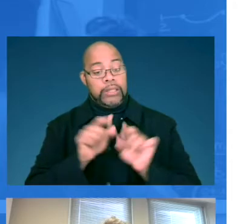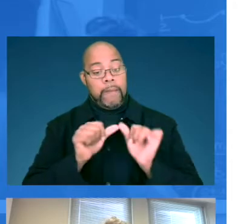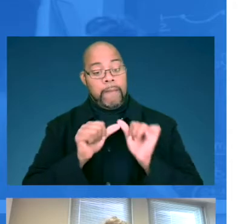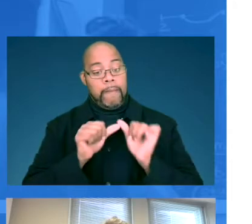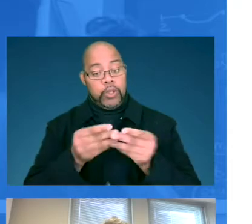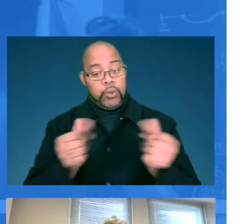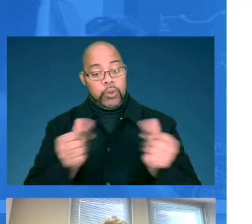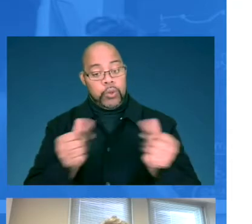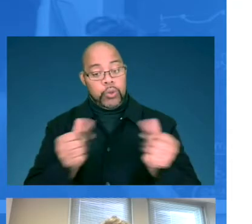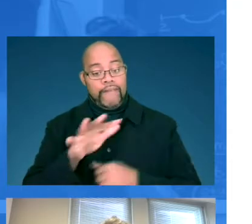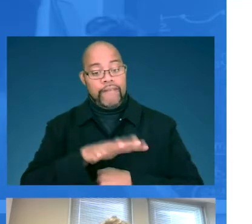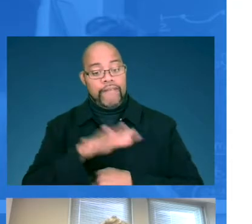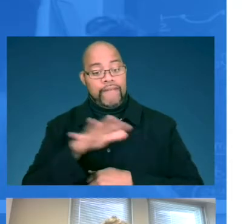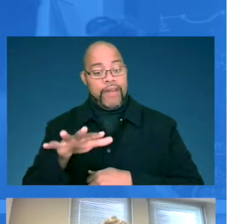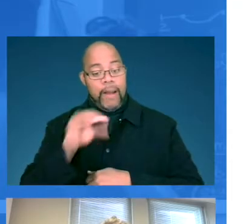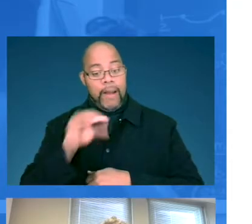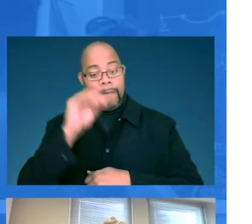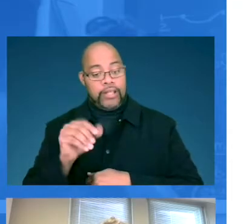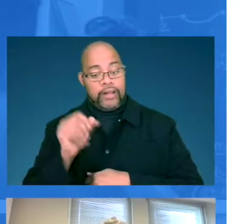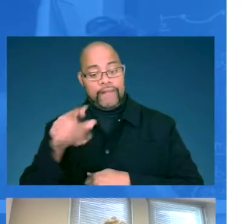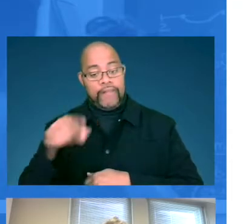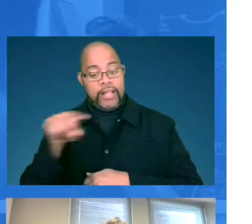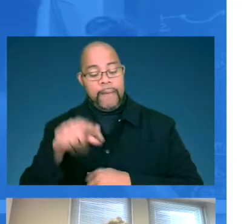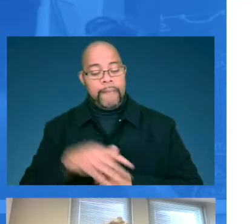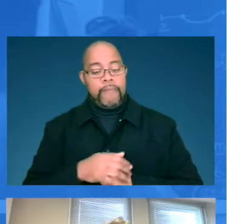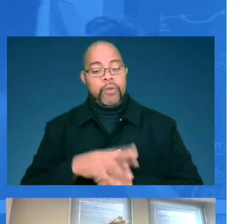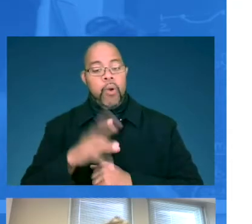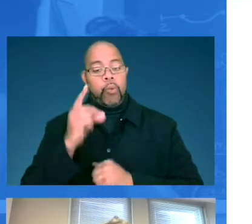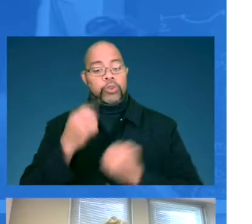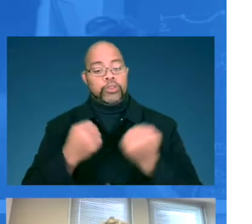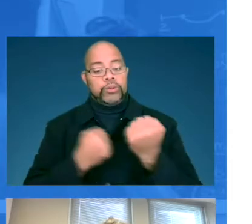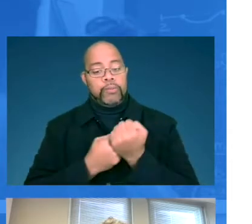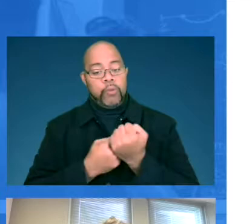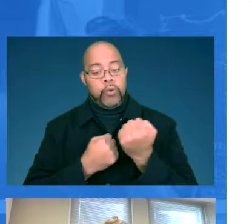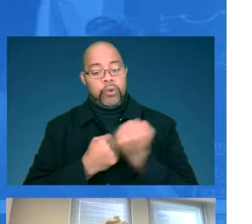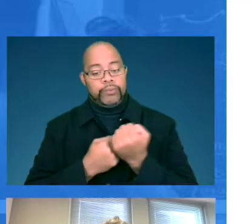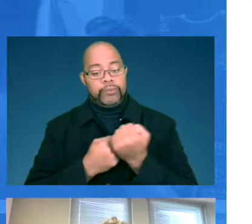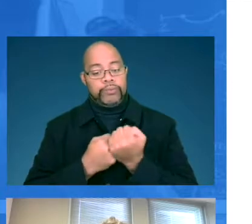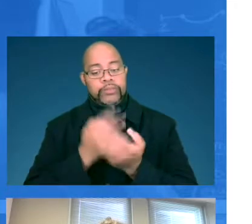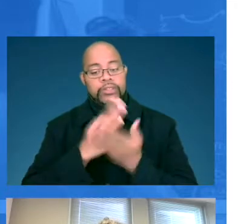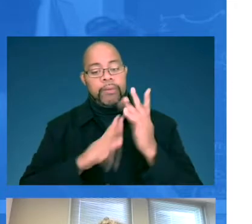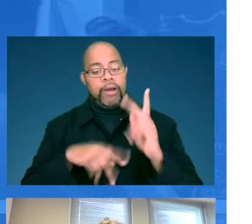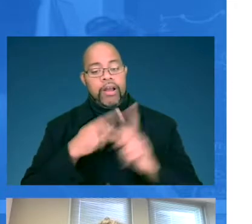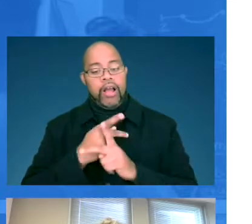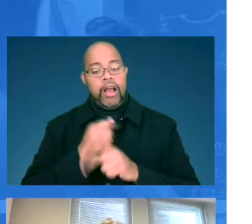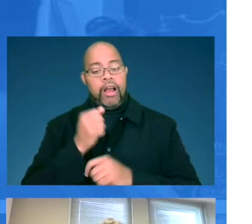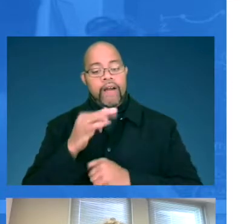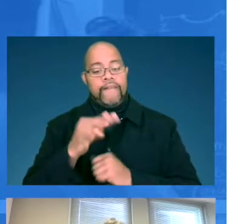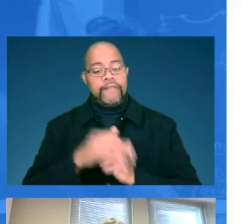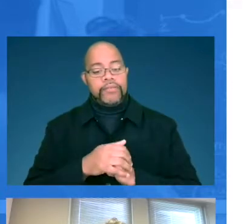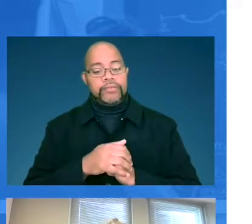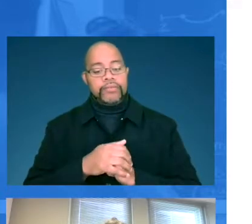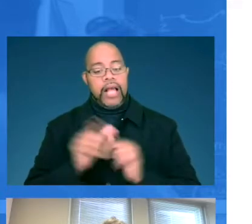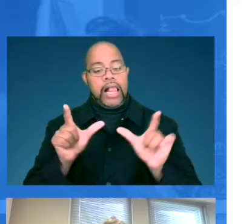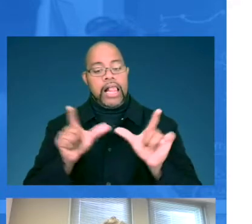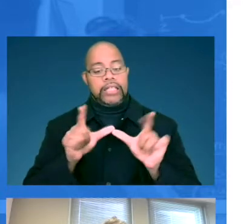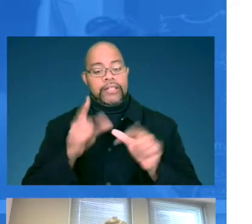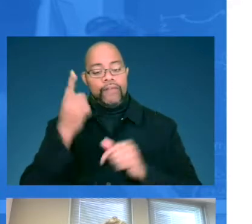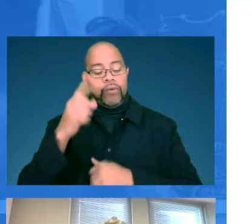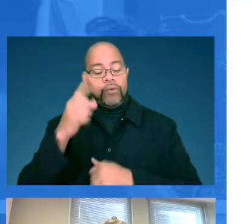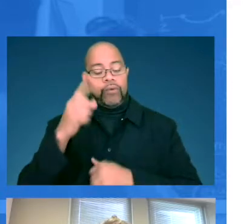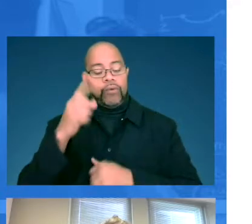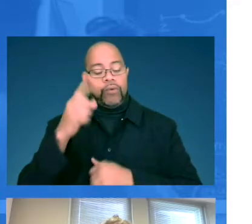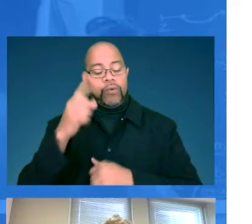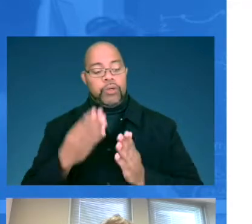permanent solution, 55% of them would support some type of a license for a